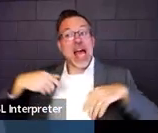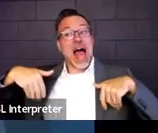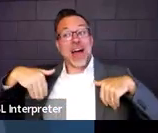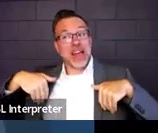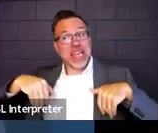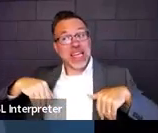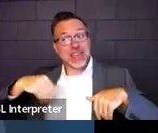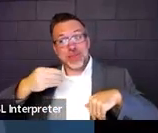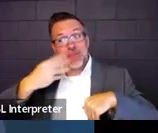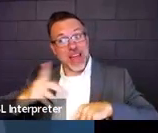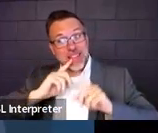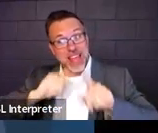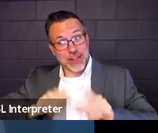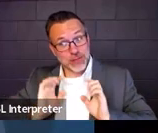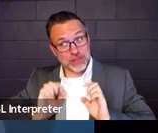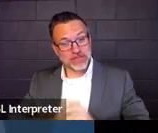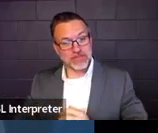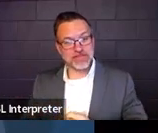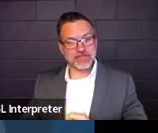this yet.